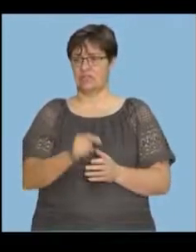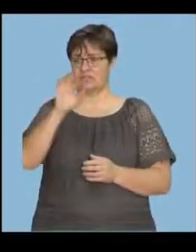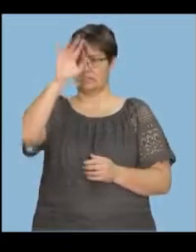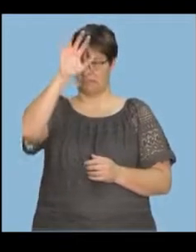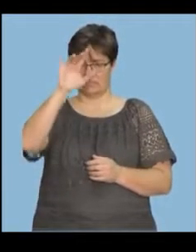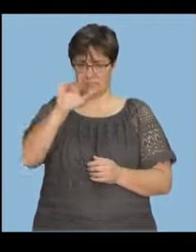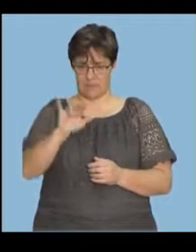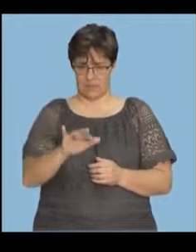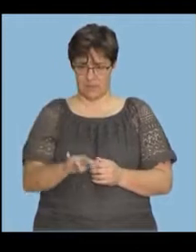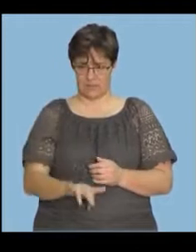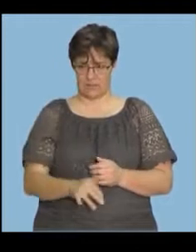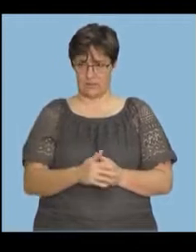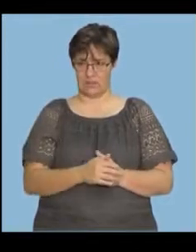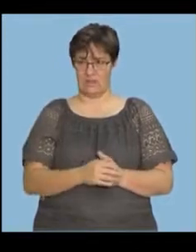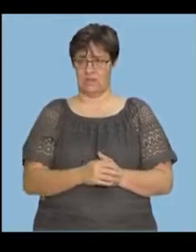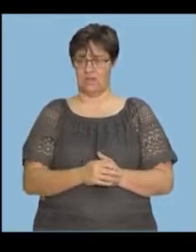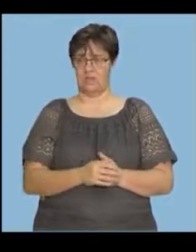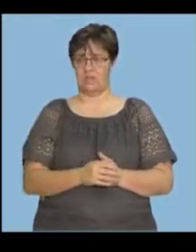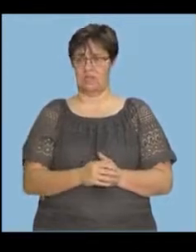This is what we're adding. All that.